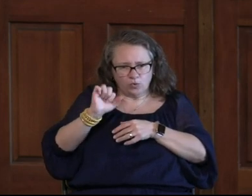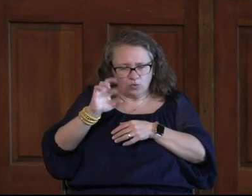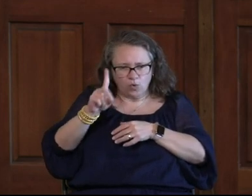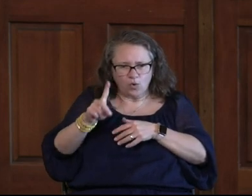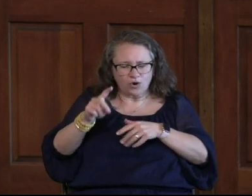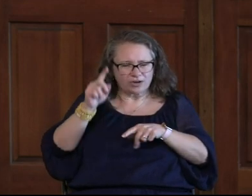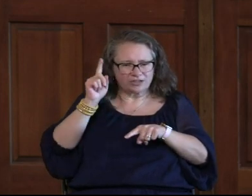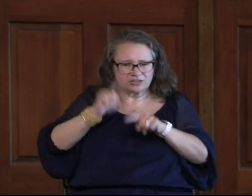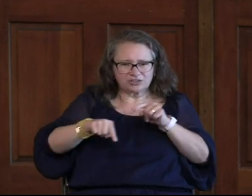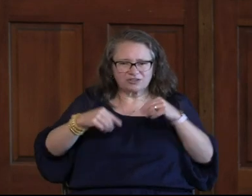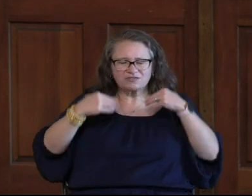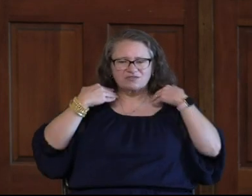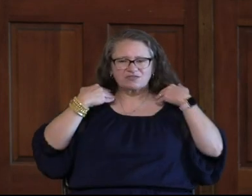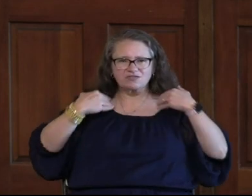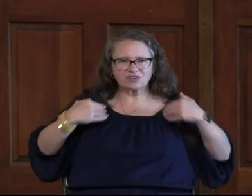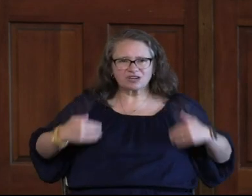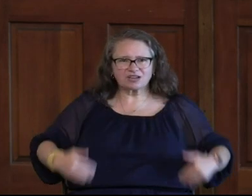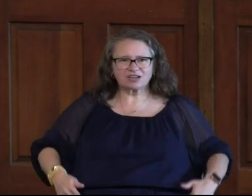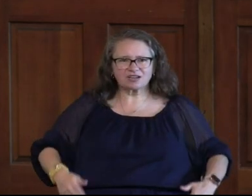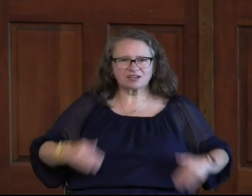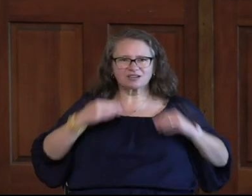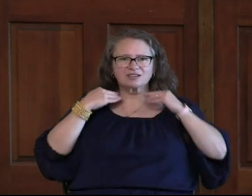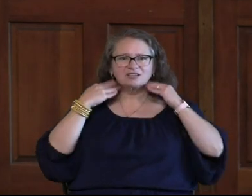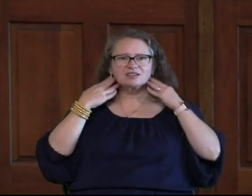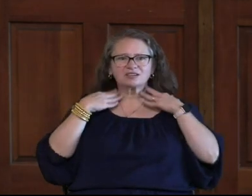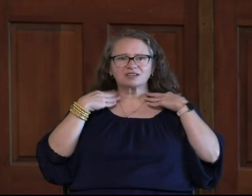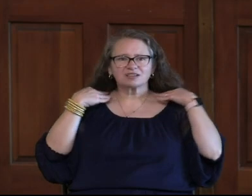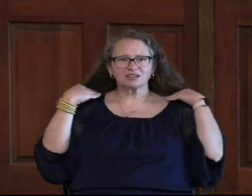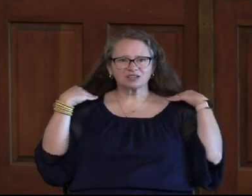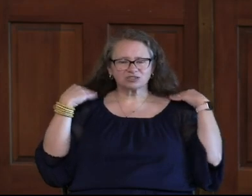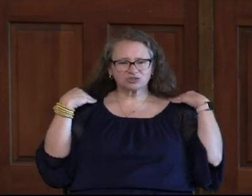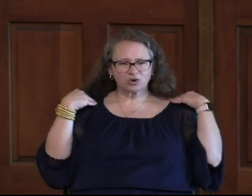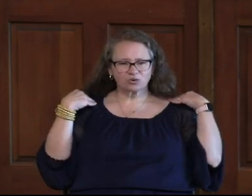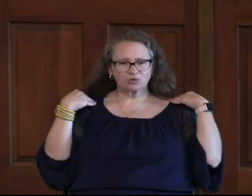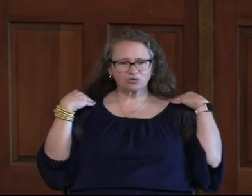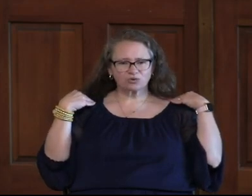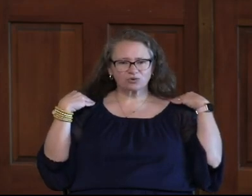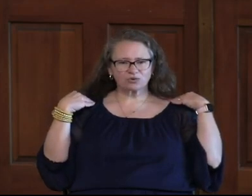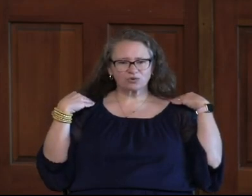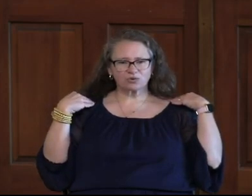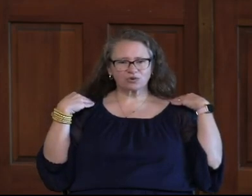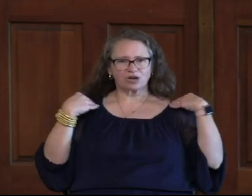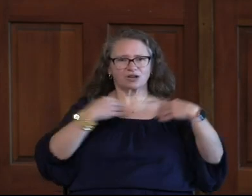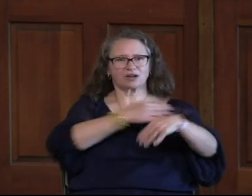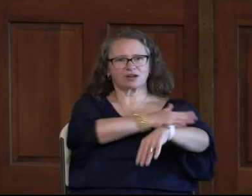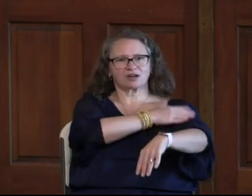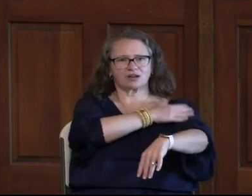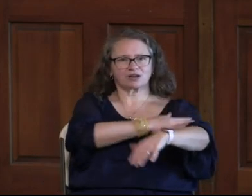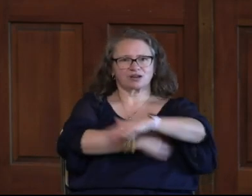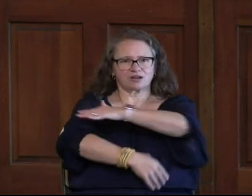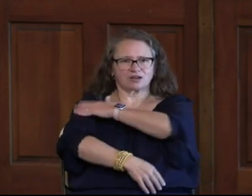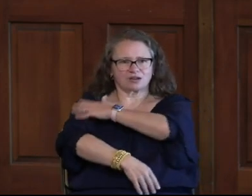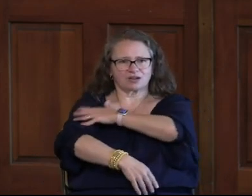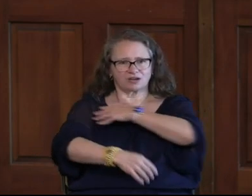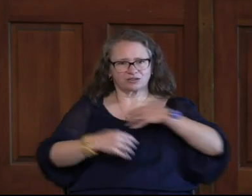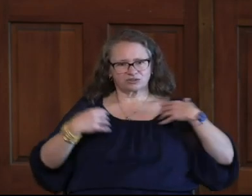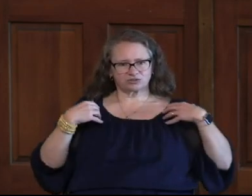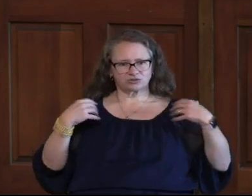She had use of all of her neck muscles, her shoulder, her biceps are pretty strong.